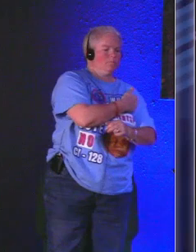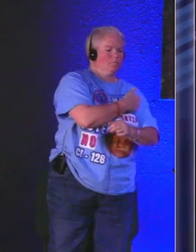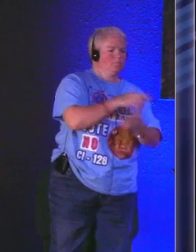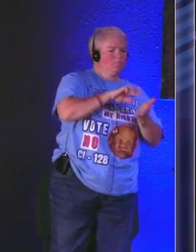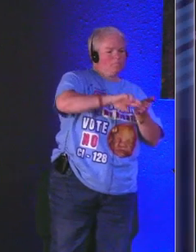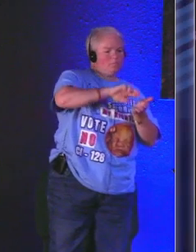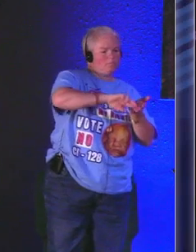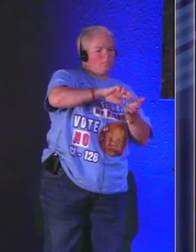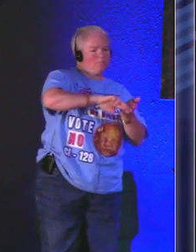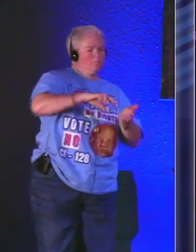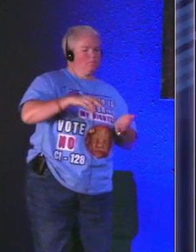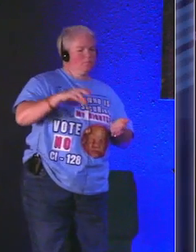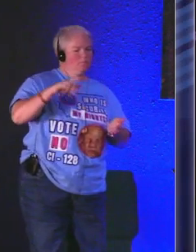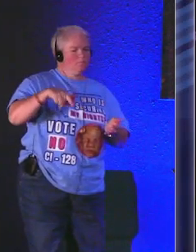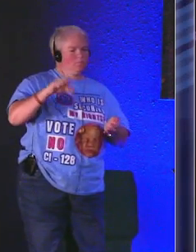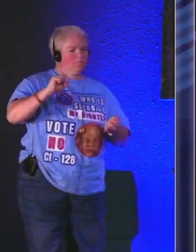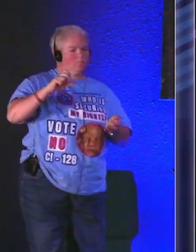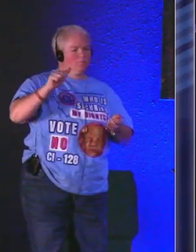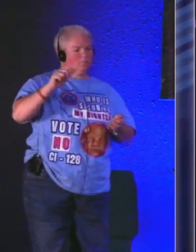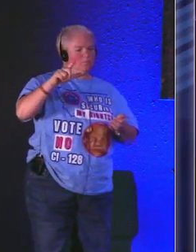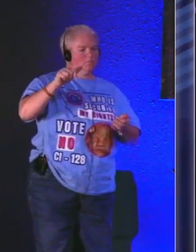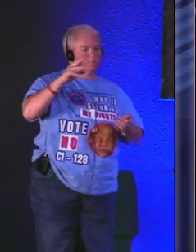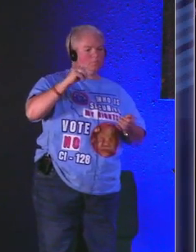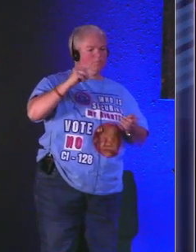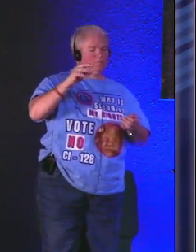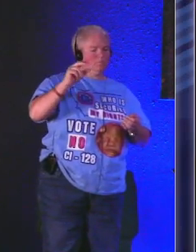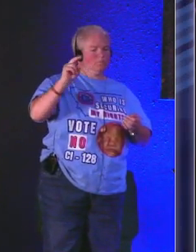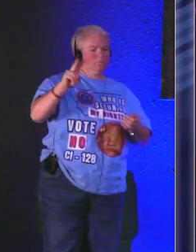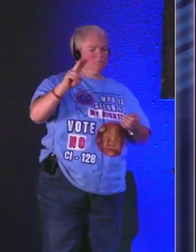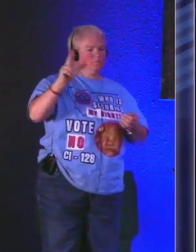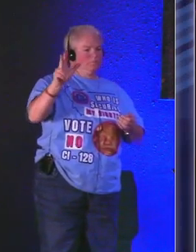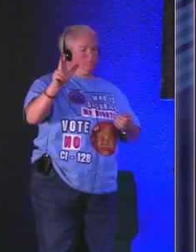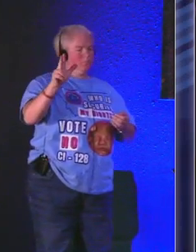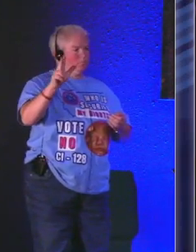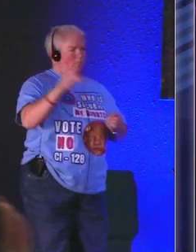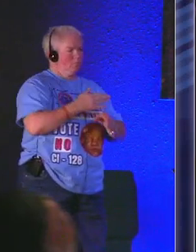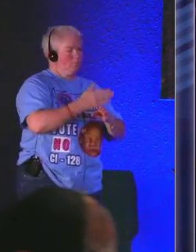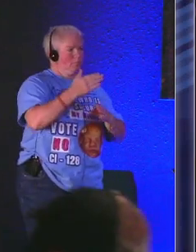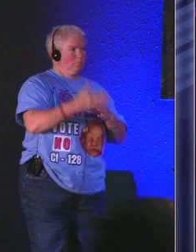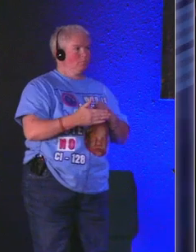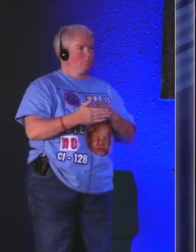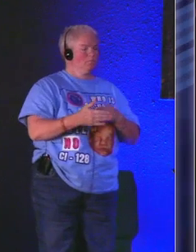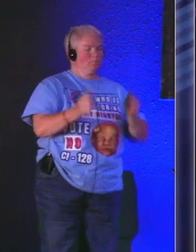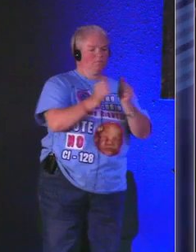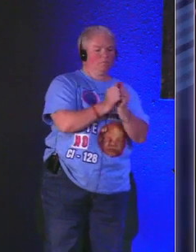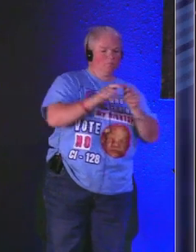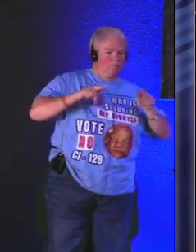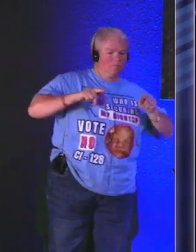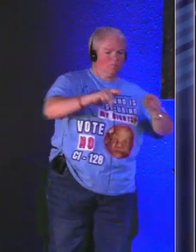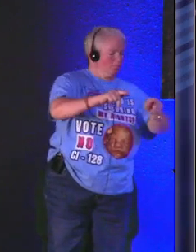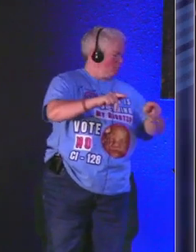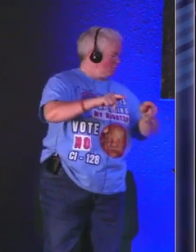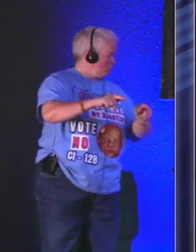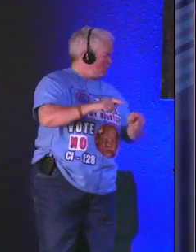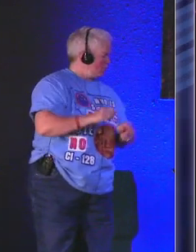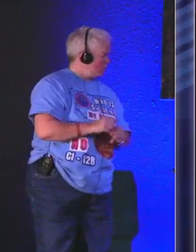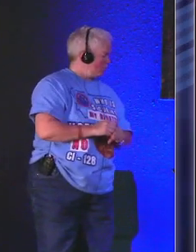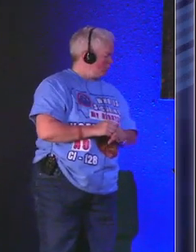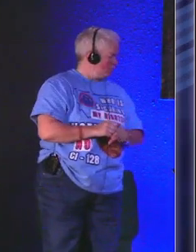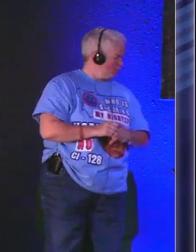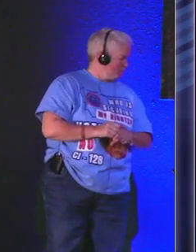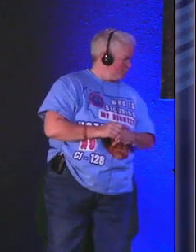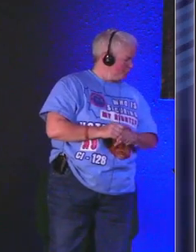read about in Psalms 23 so let's end with this passage from Hebrews